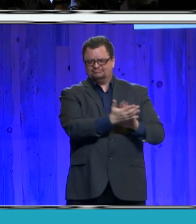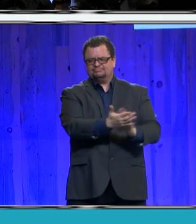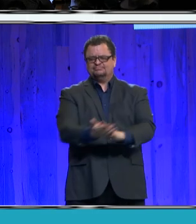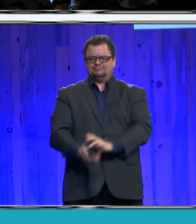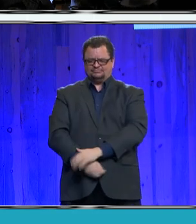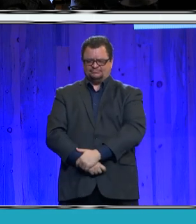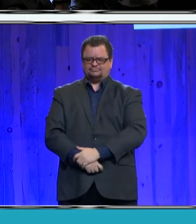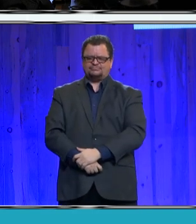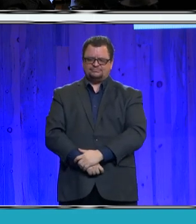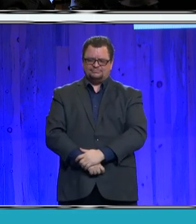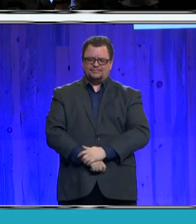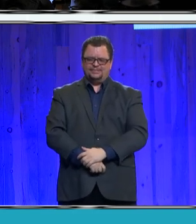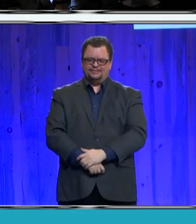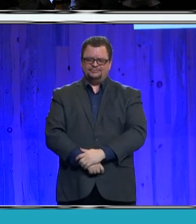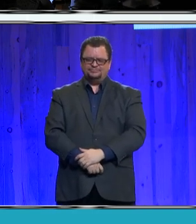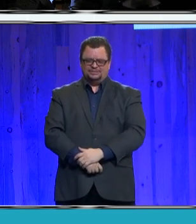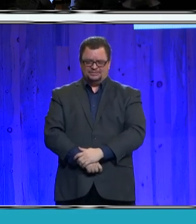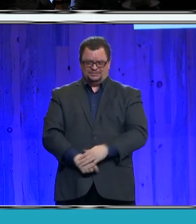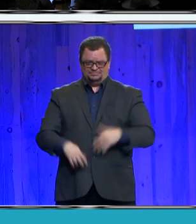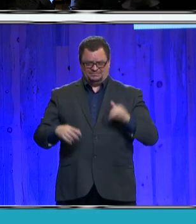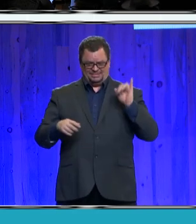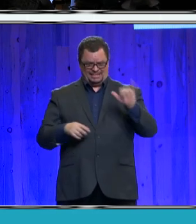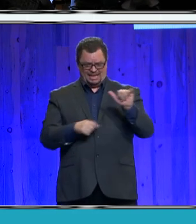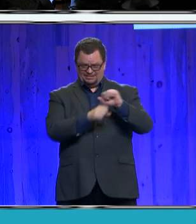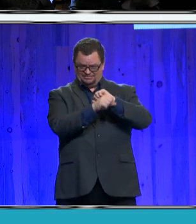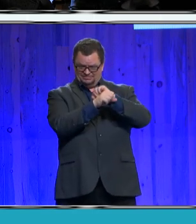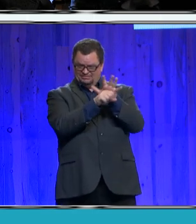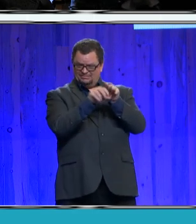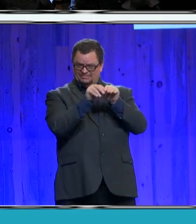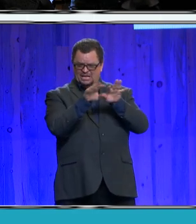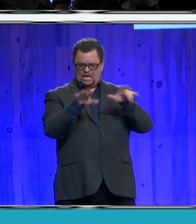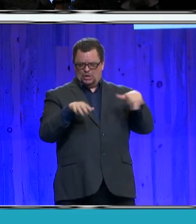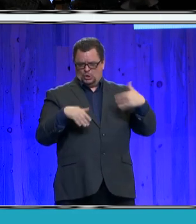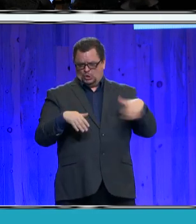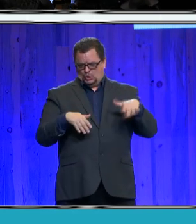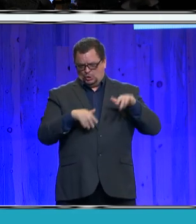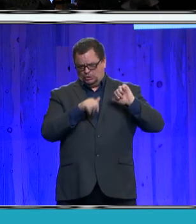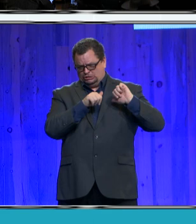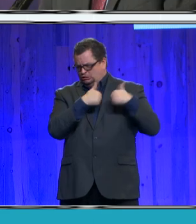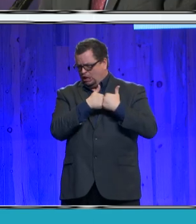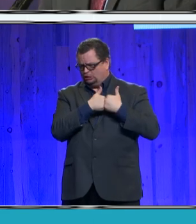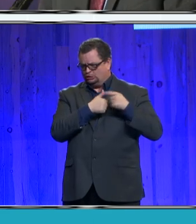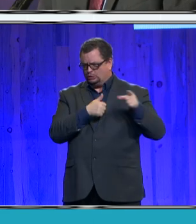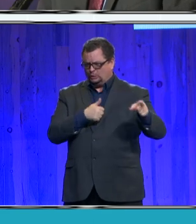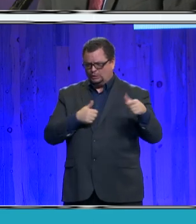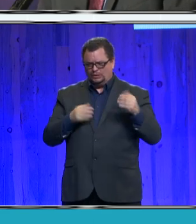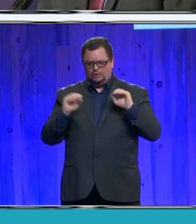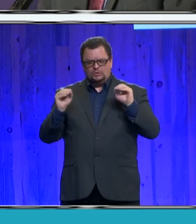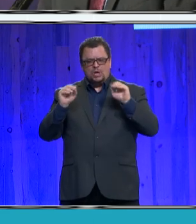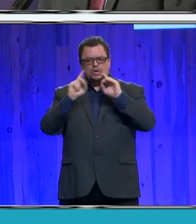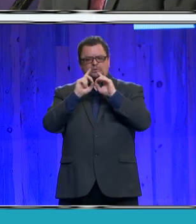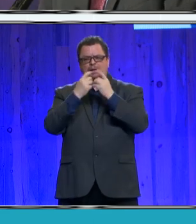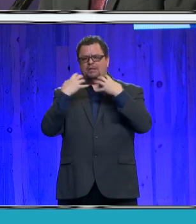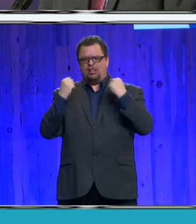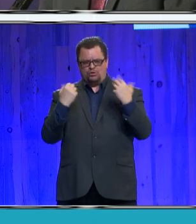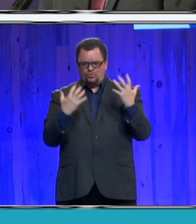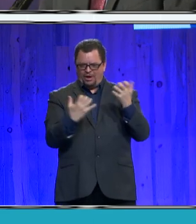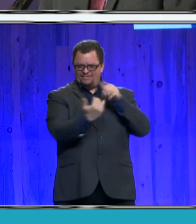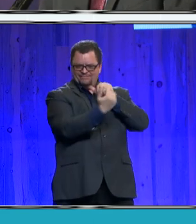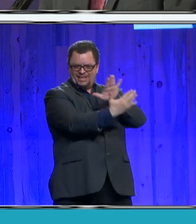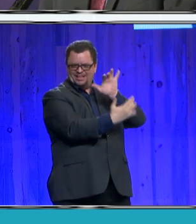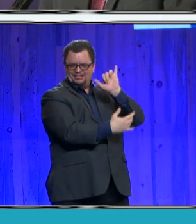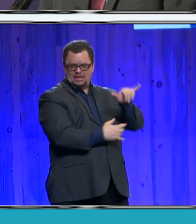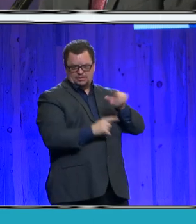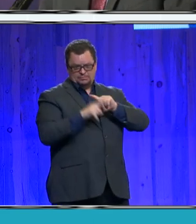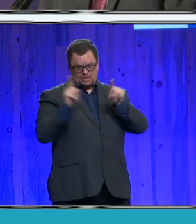This virus has been a challenge no public health department would ever ask to face. But Susan led our community with